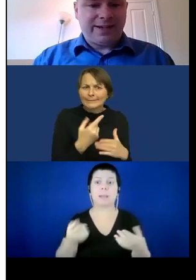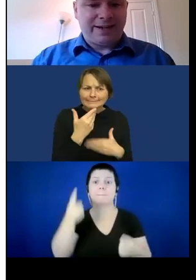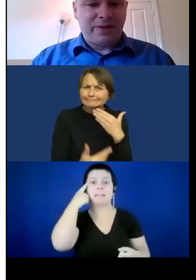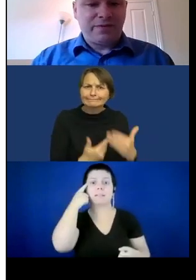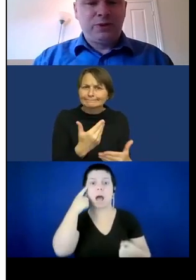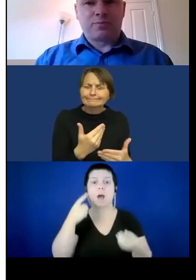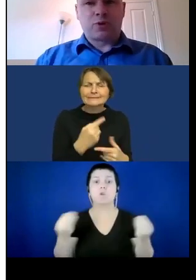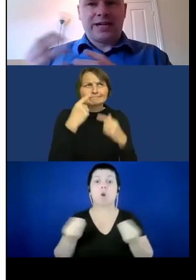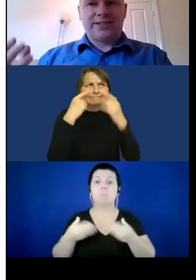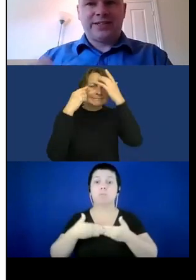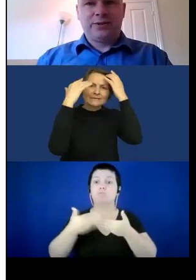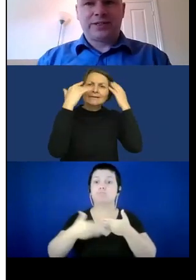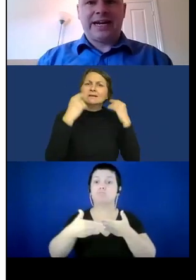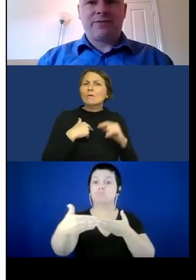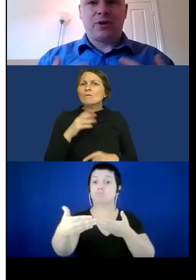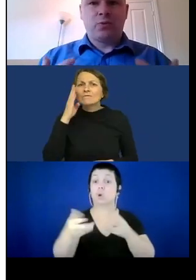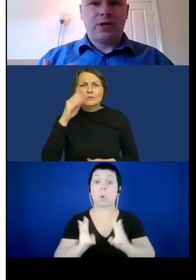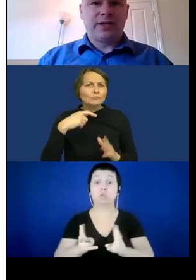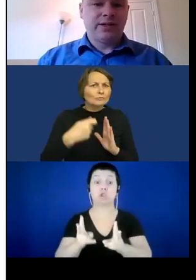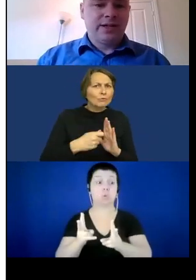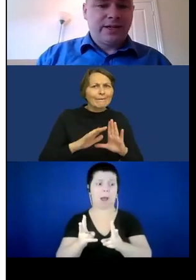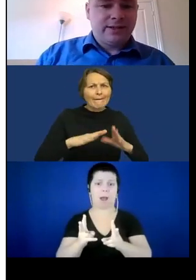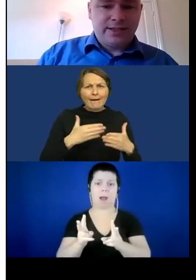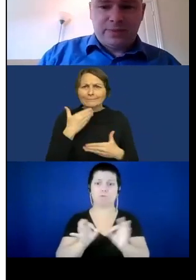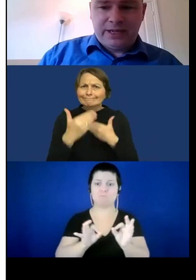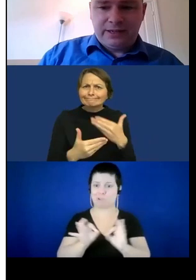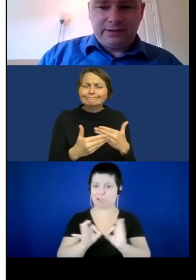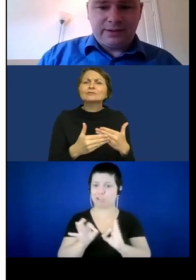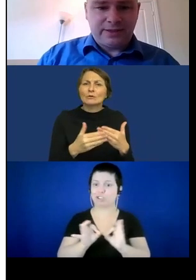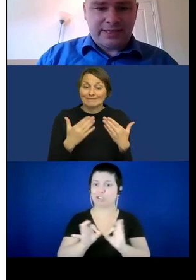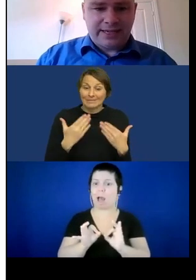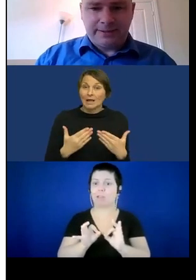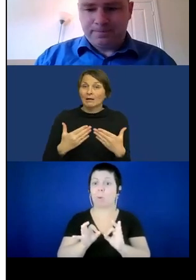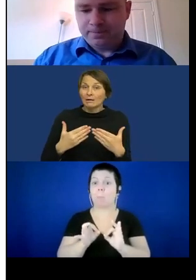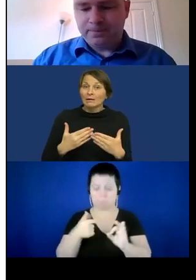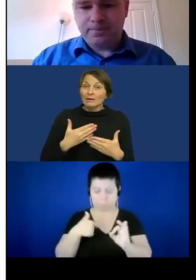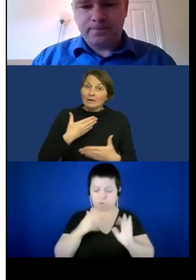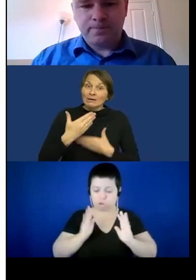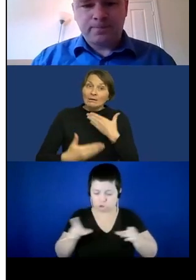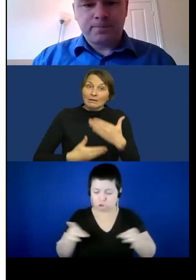future projects in order to carry on the work that has been undertaken.